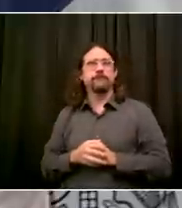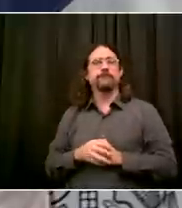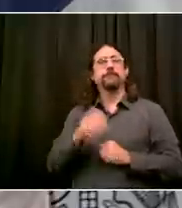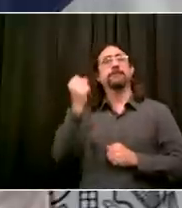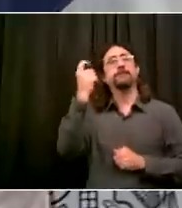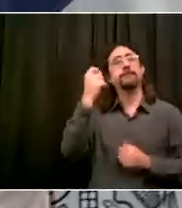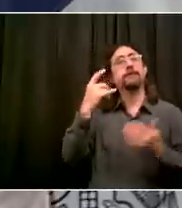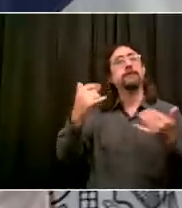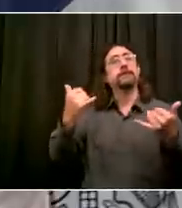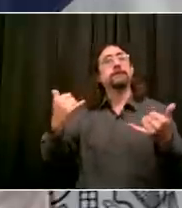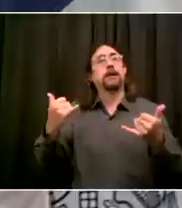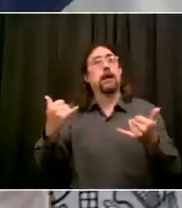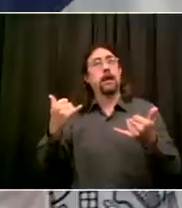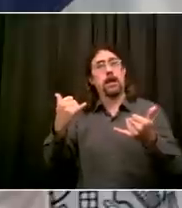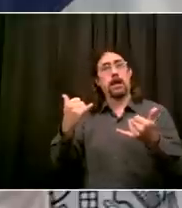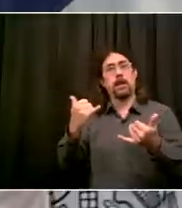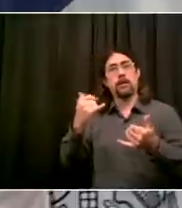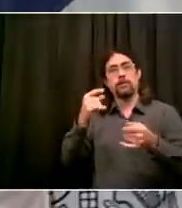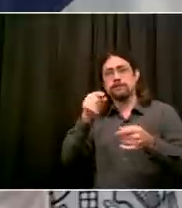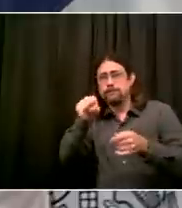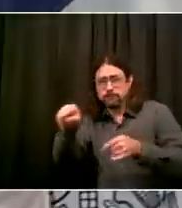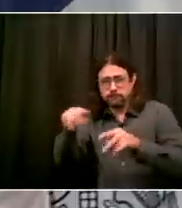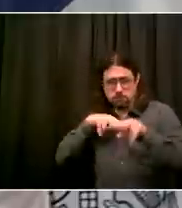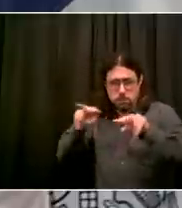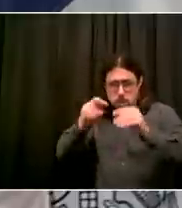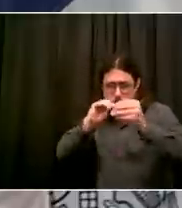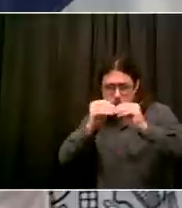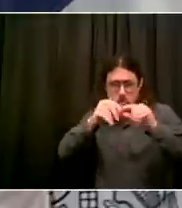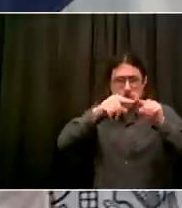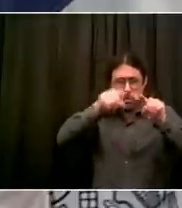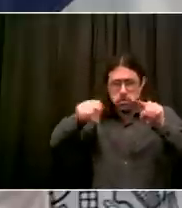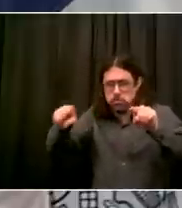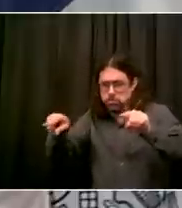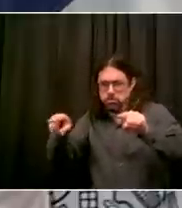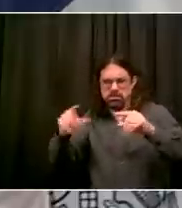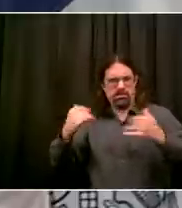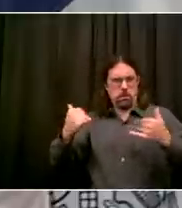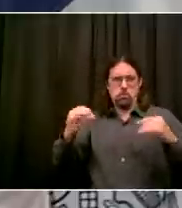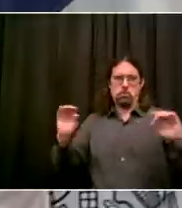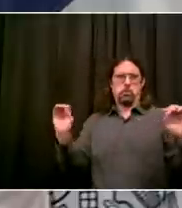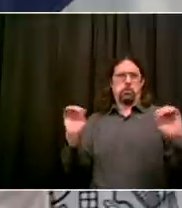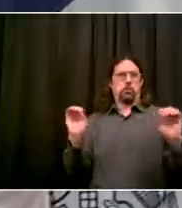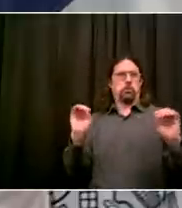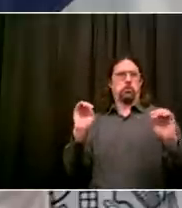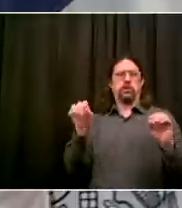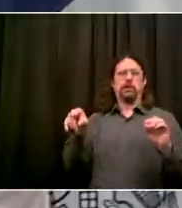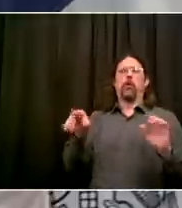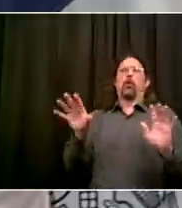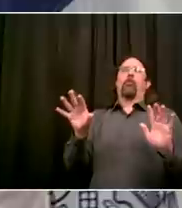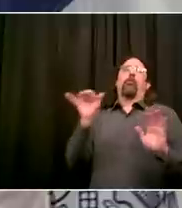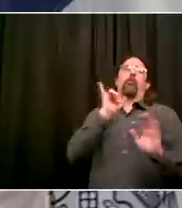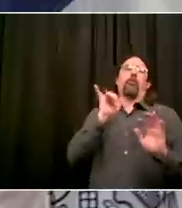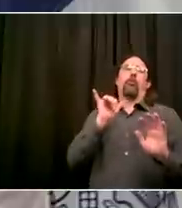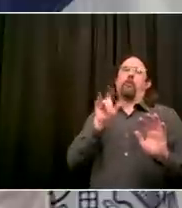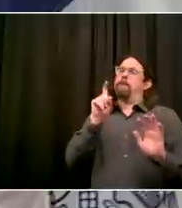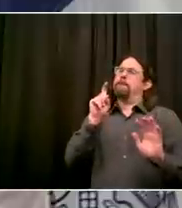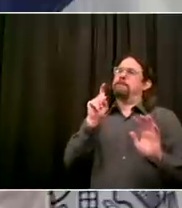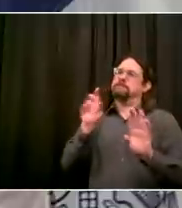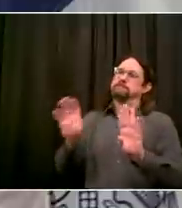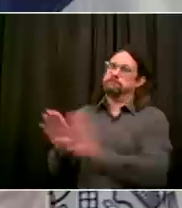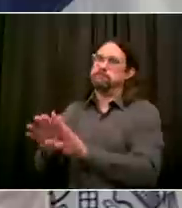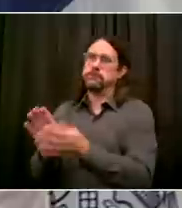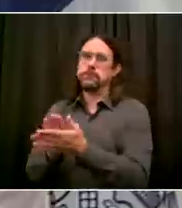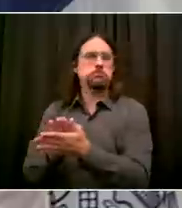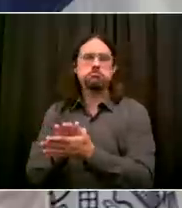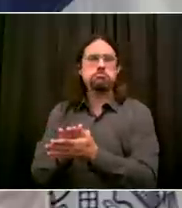have an uptick in a discrete set of zip codes. And we are not seeing an interconnection to our public school system. So we will watch